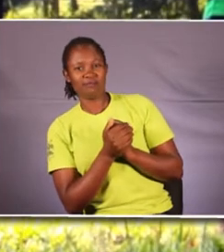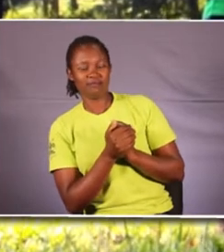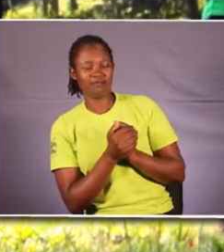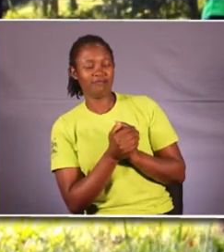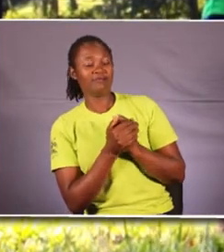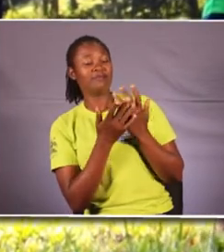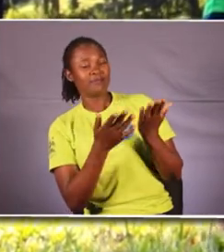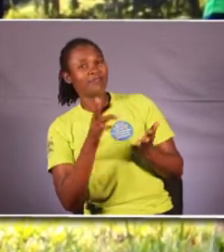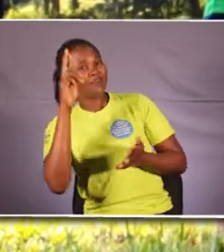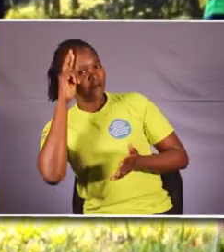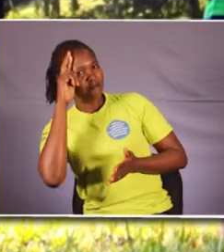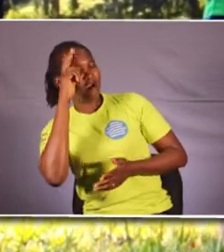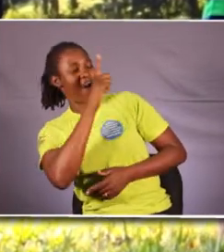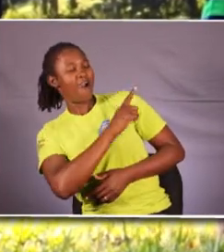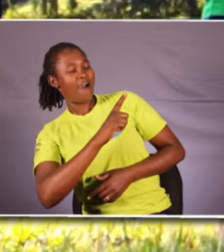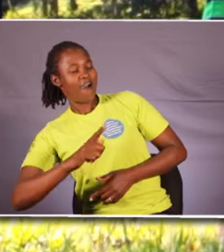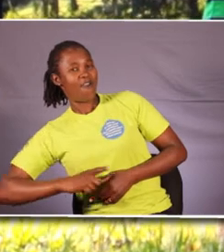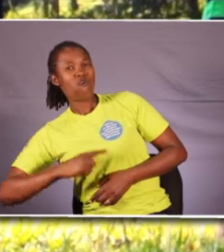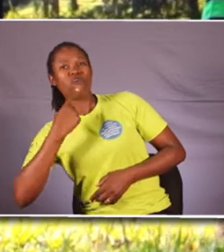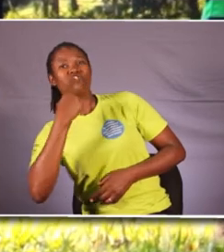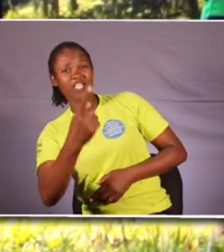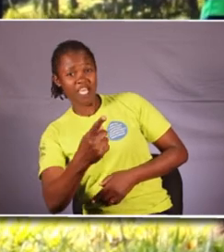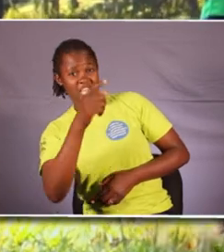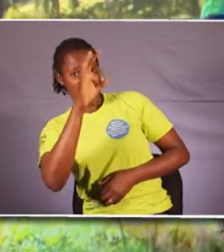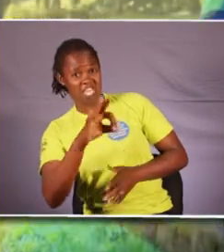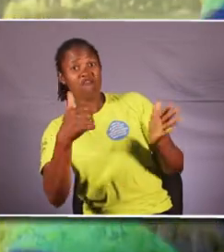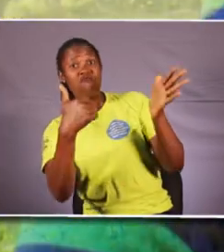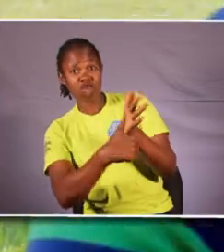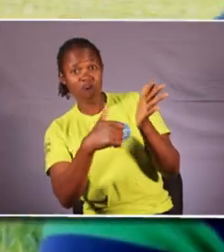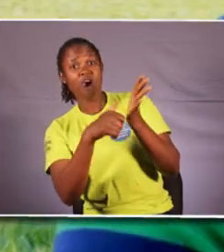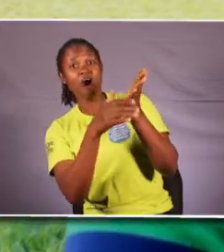The Lord says that when trouble comes and all strength is gone,